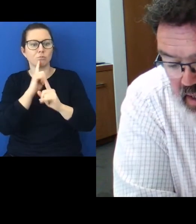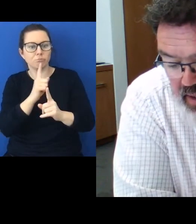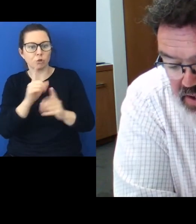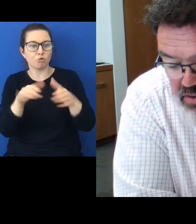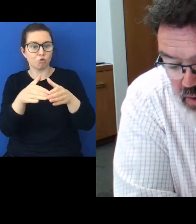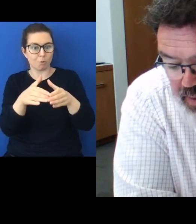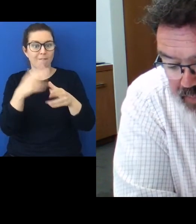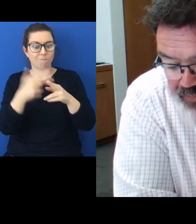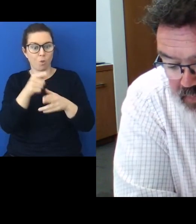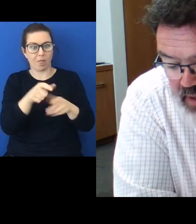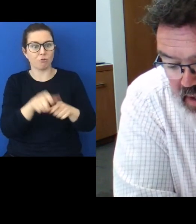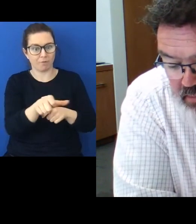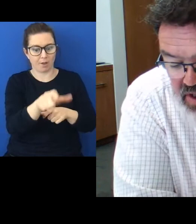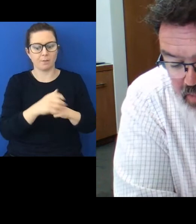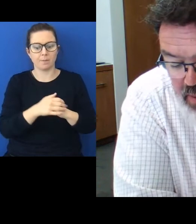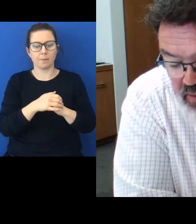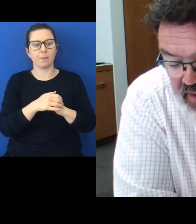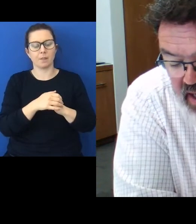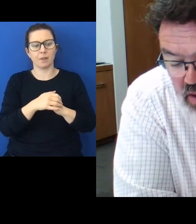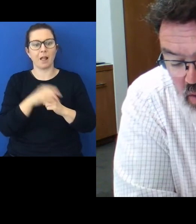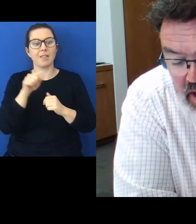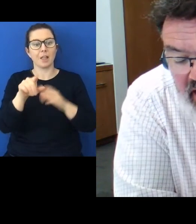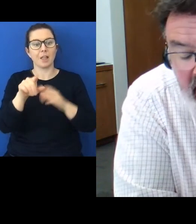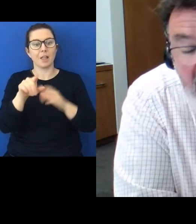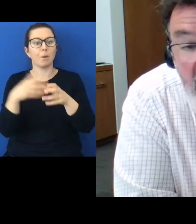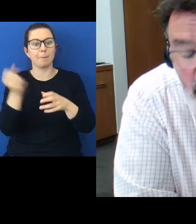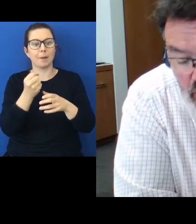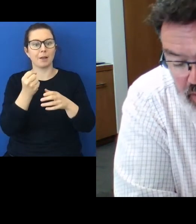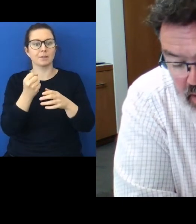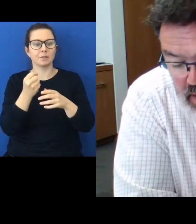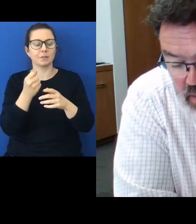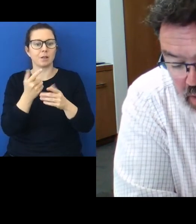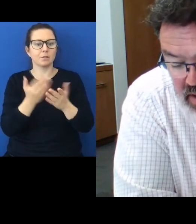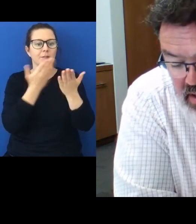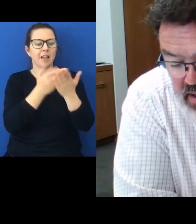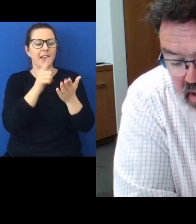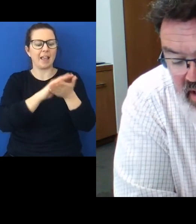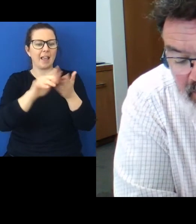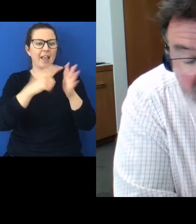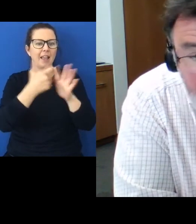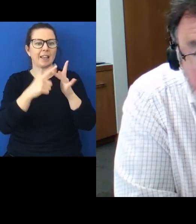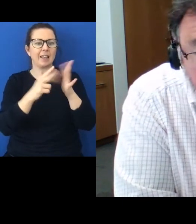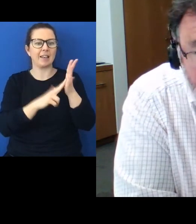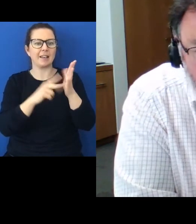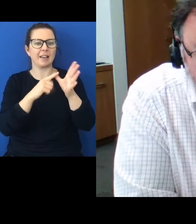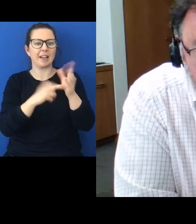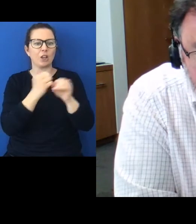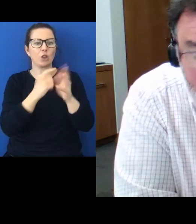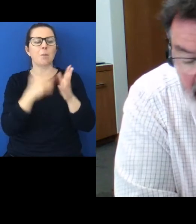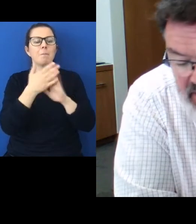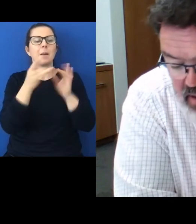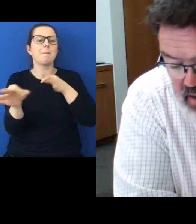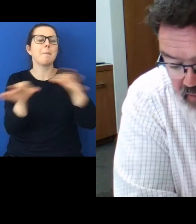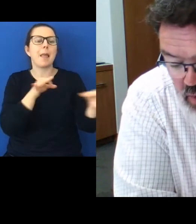this this must approve a thing called te heke ngāhuru which is the planning policy